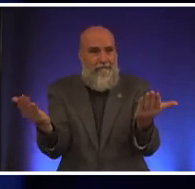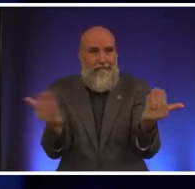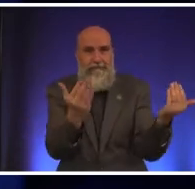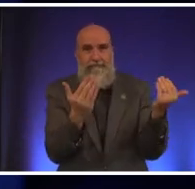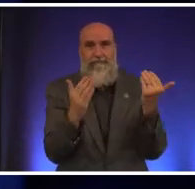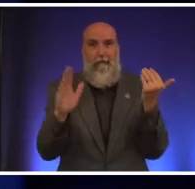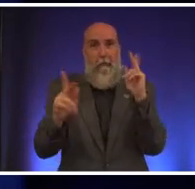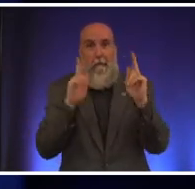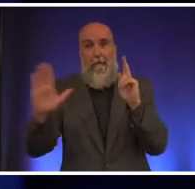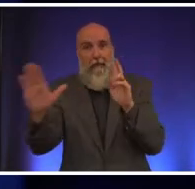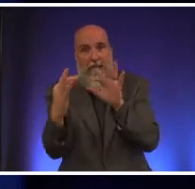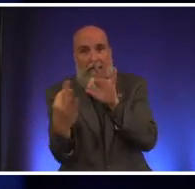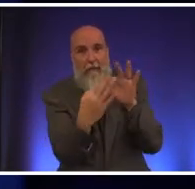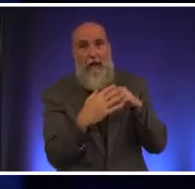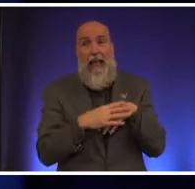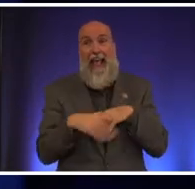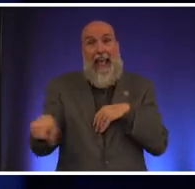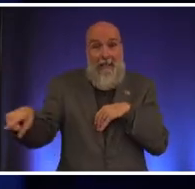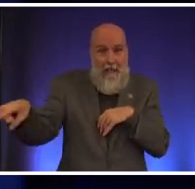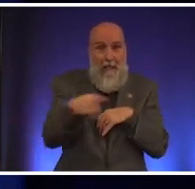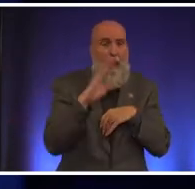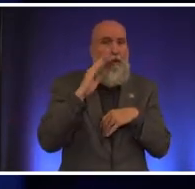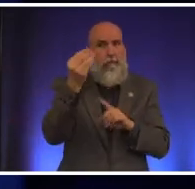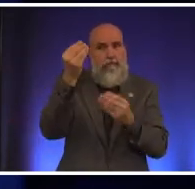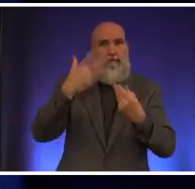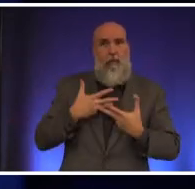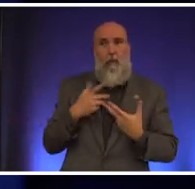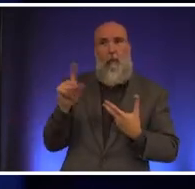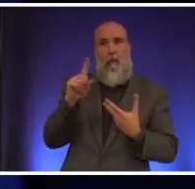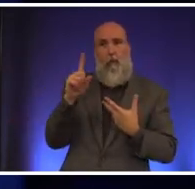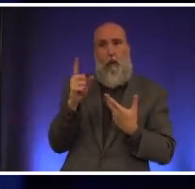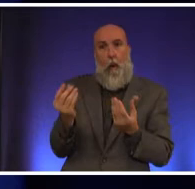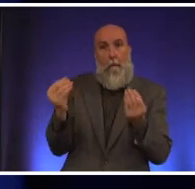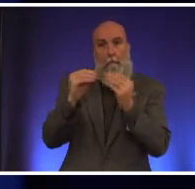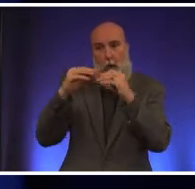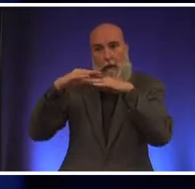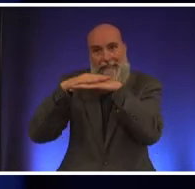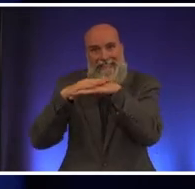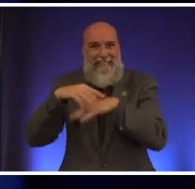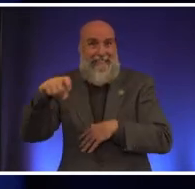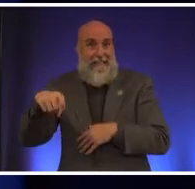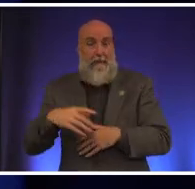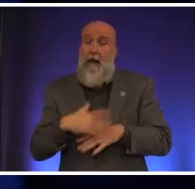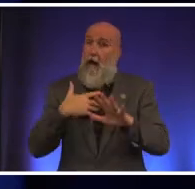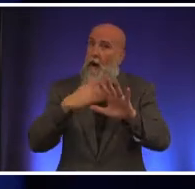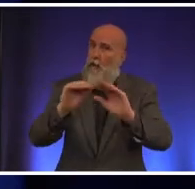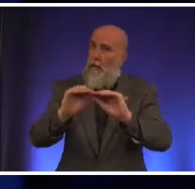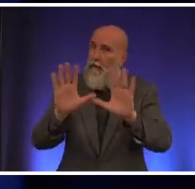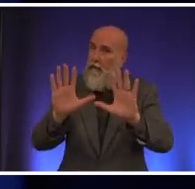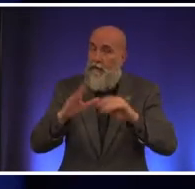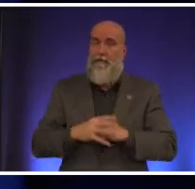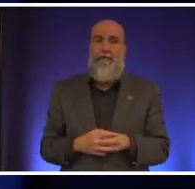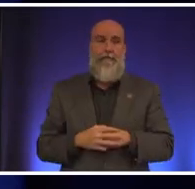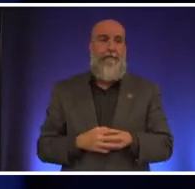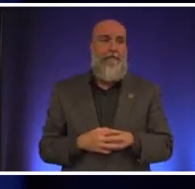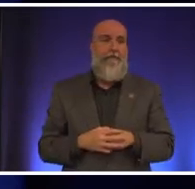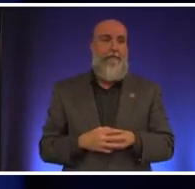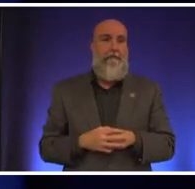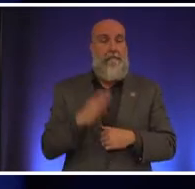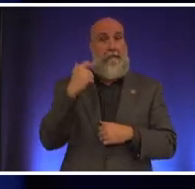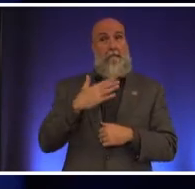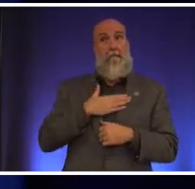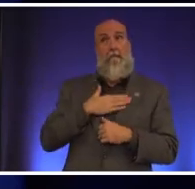and they're going to be able to tell us where greater density can be used now i want to be clear because it's my my